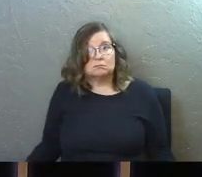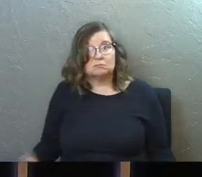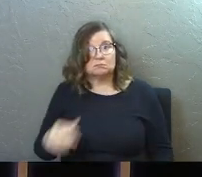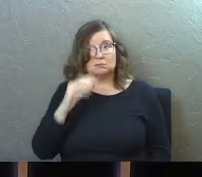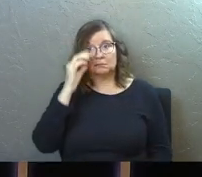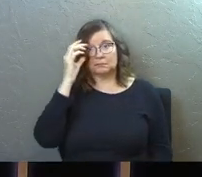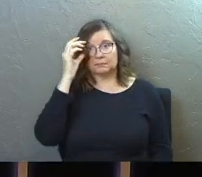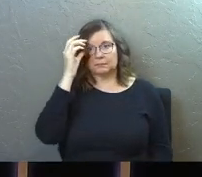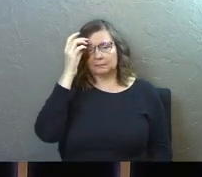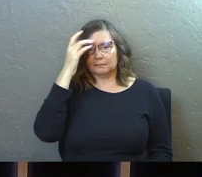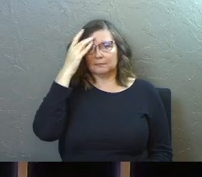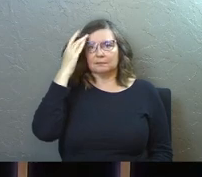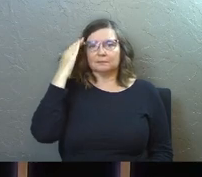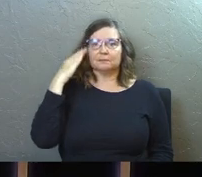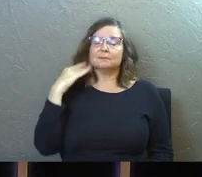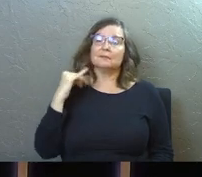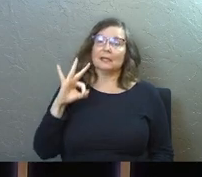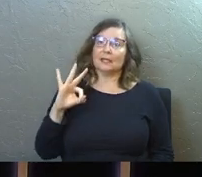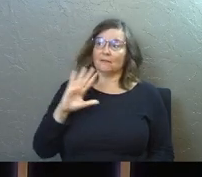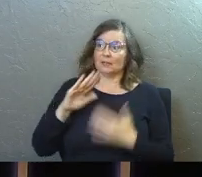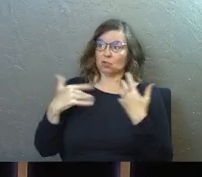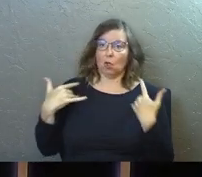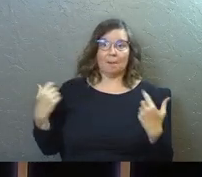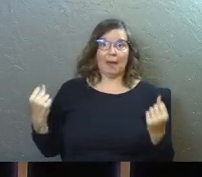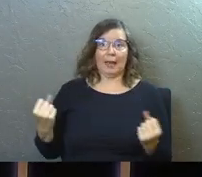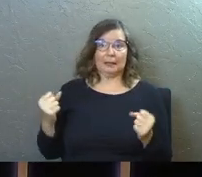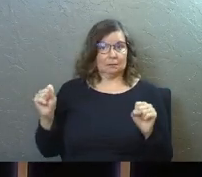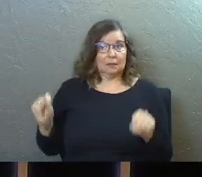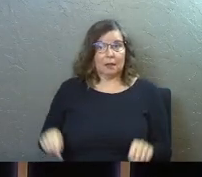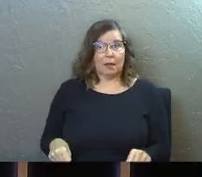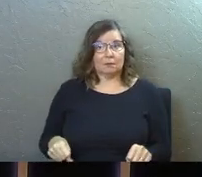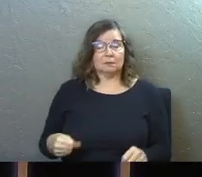Yeah, he can. If he's almighty, he can.